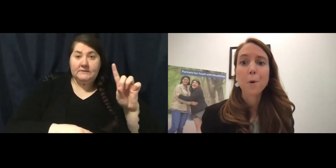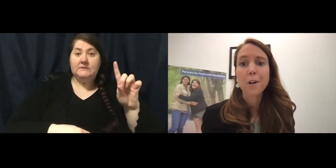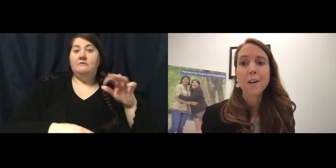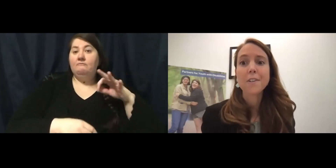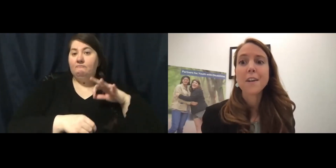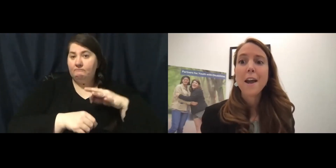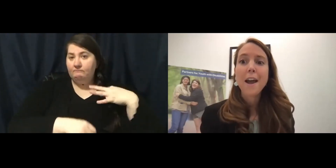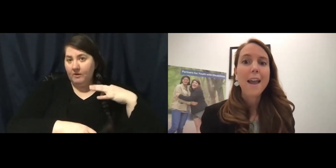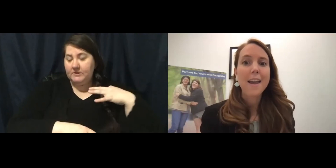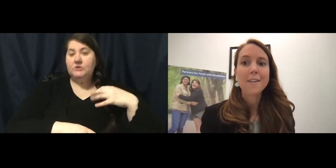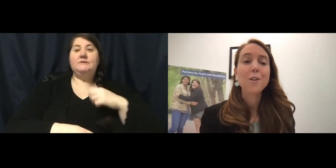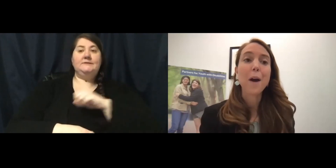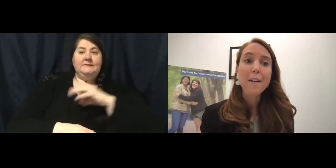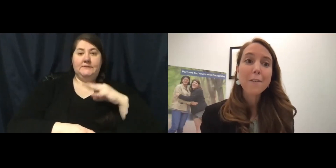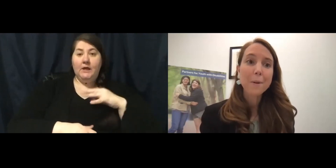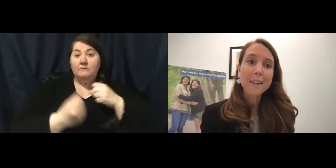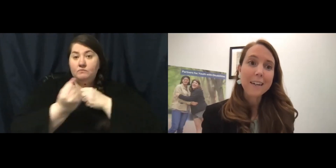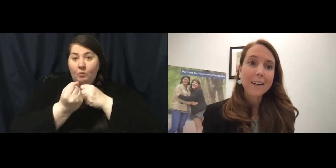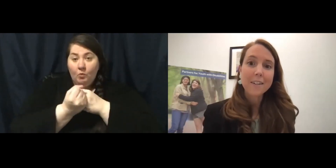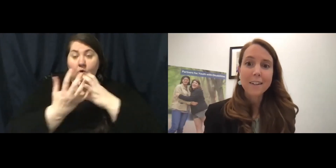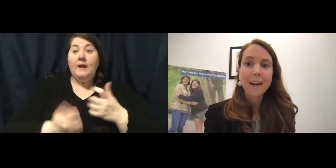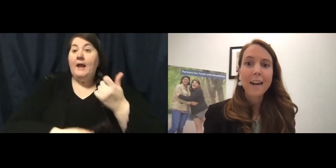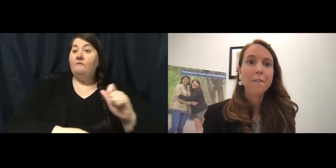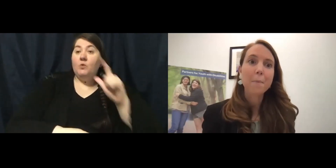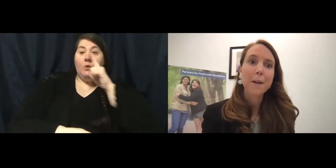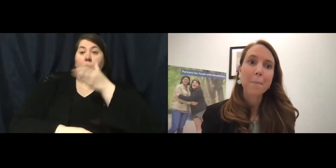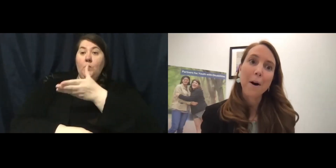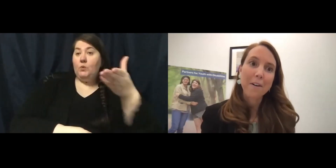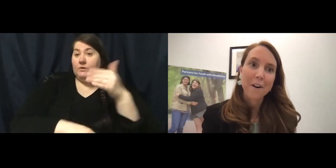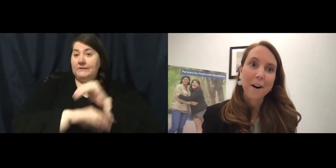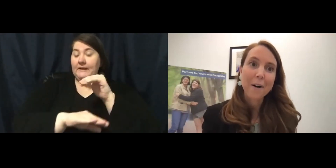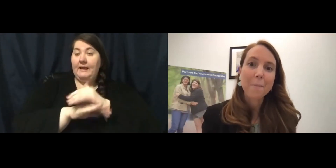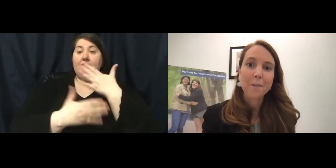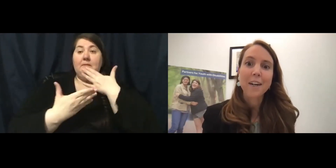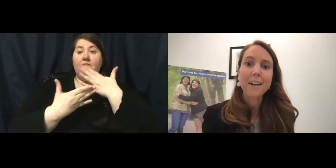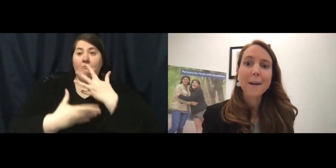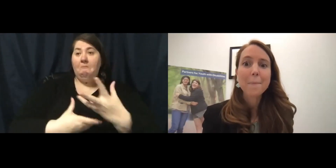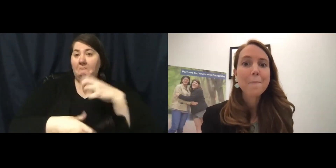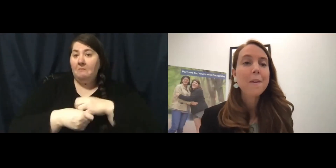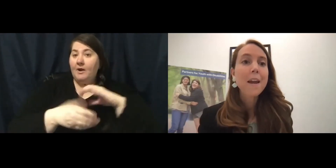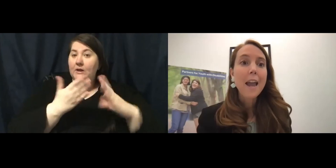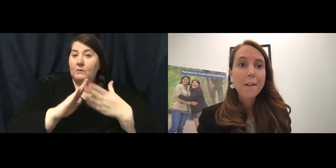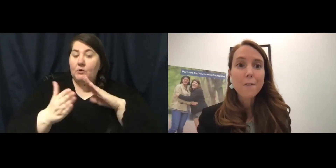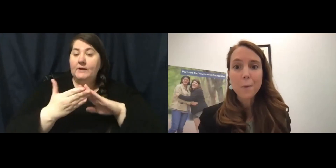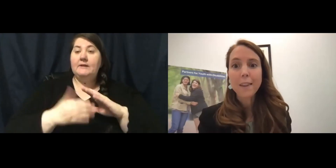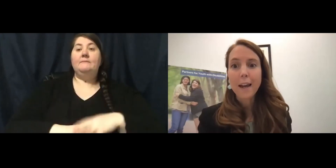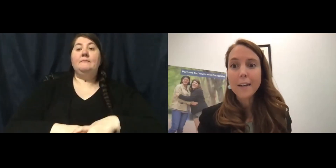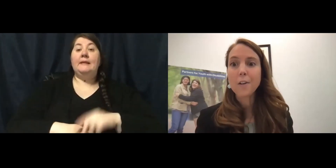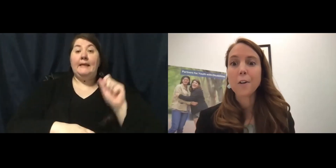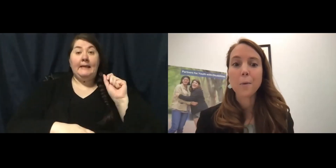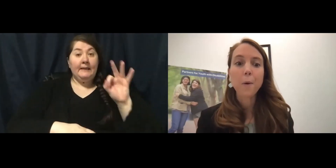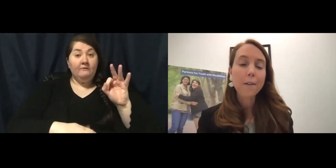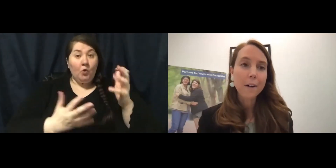supporters, and to everyone here tonight for being part of our community. If you would